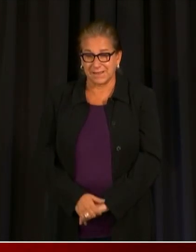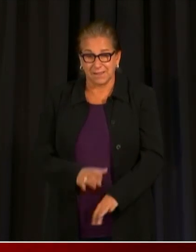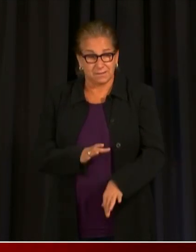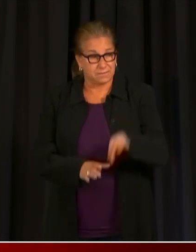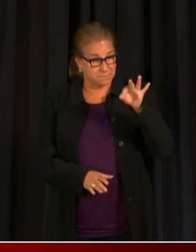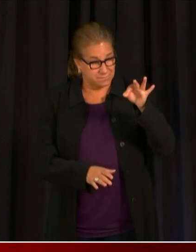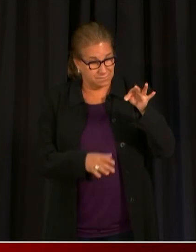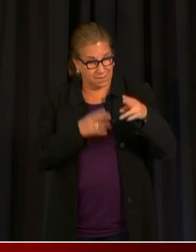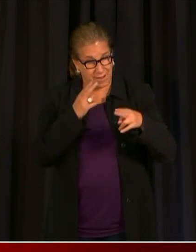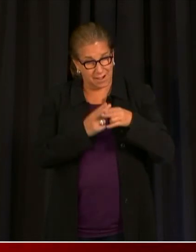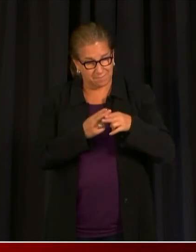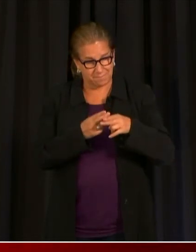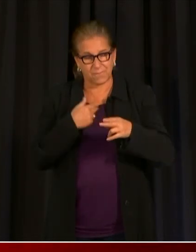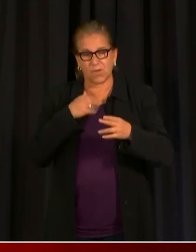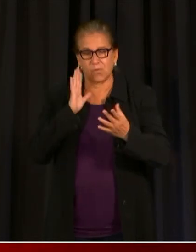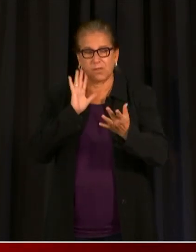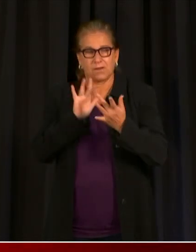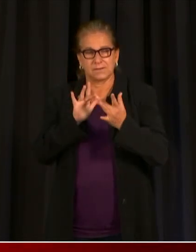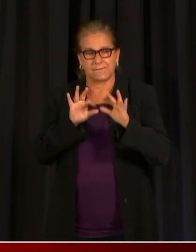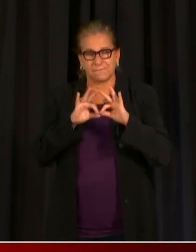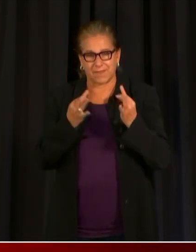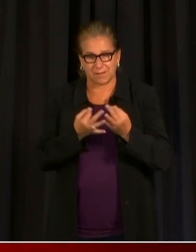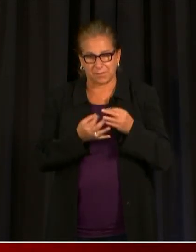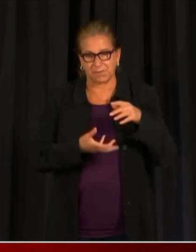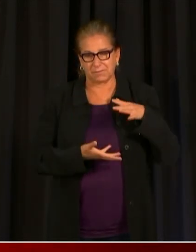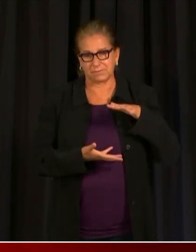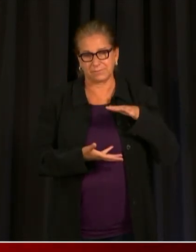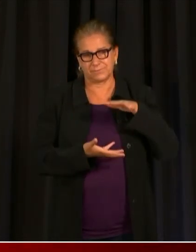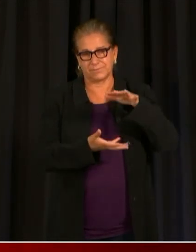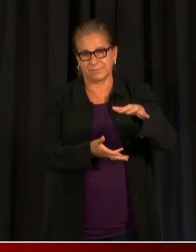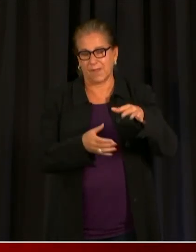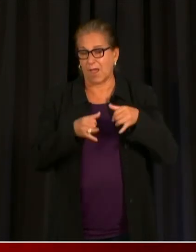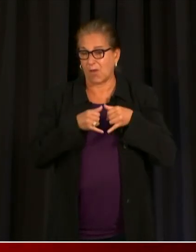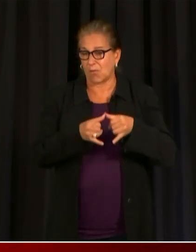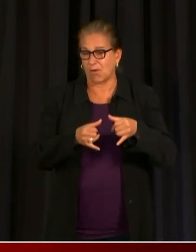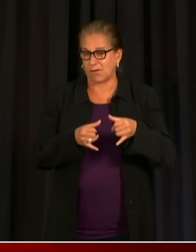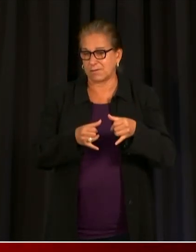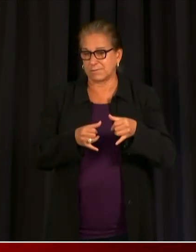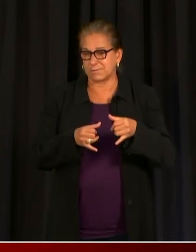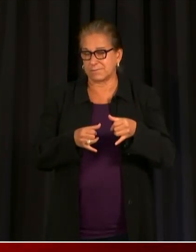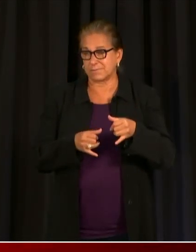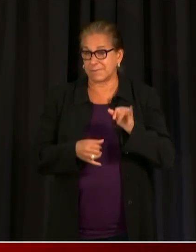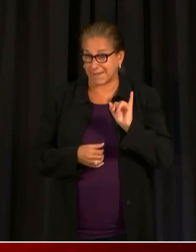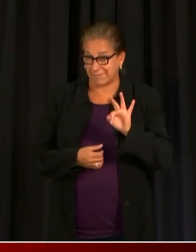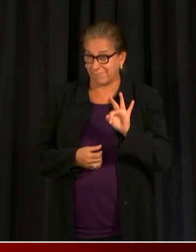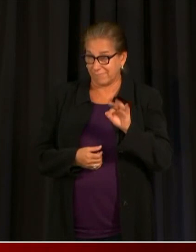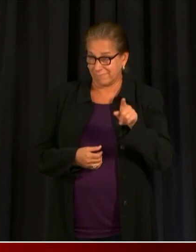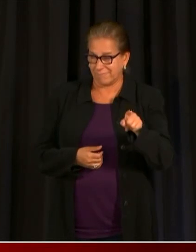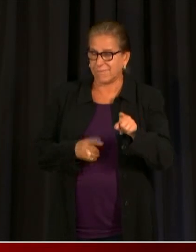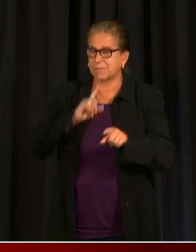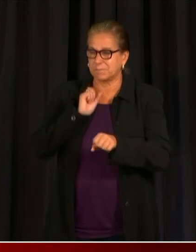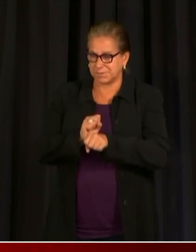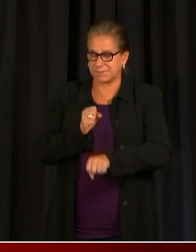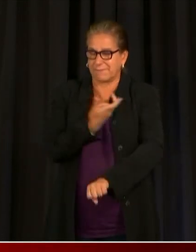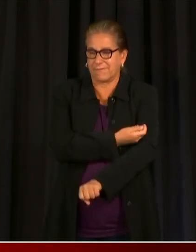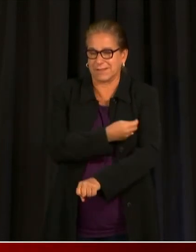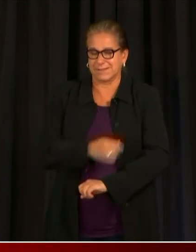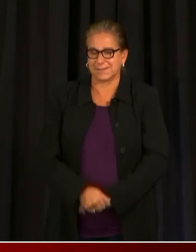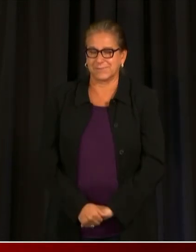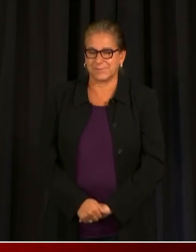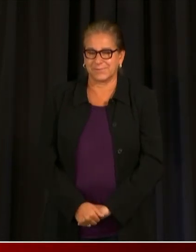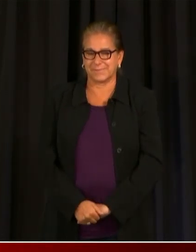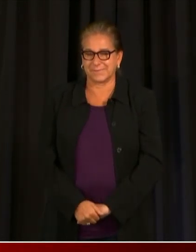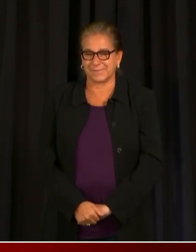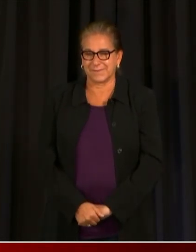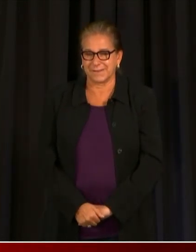contact their family and the prize will only be available if the student is vaccinated. So